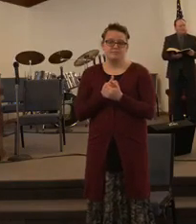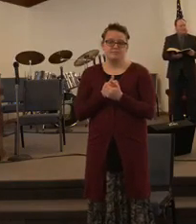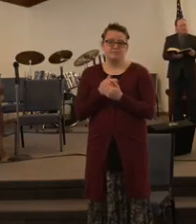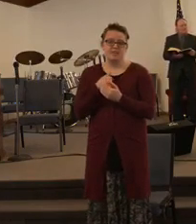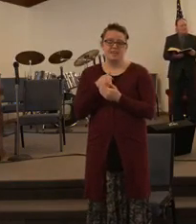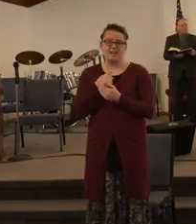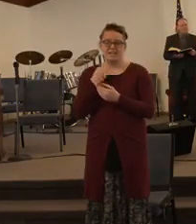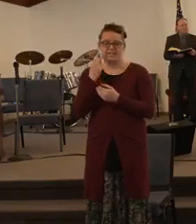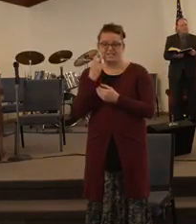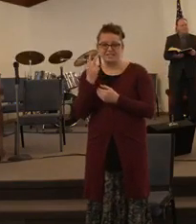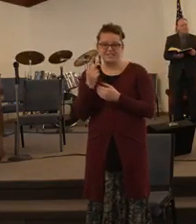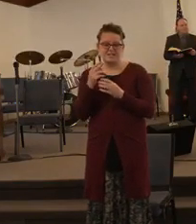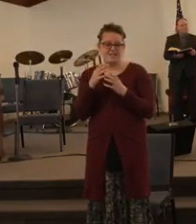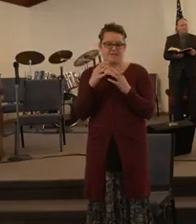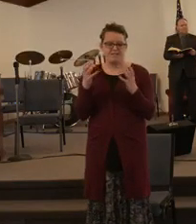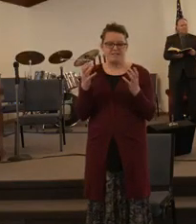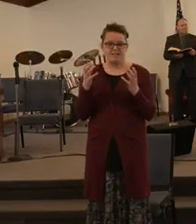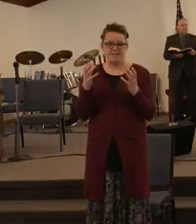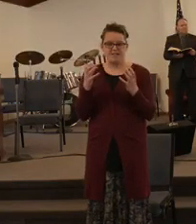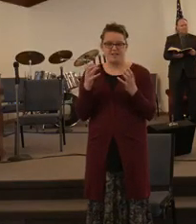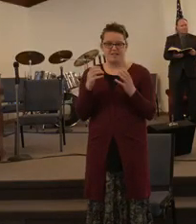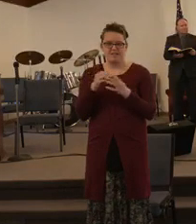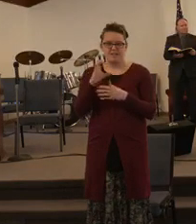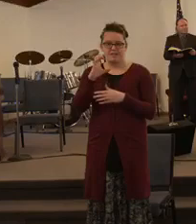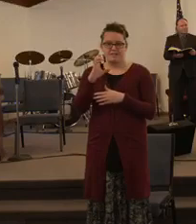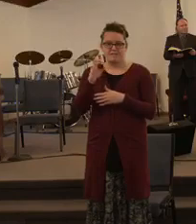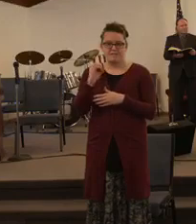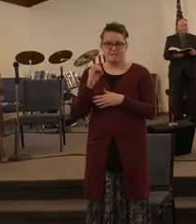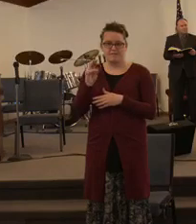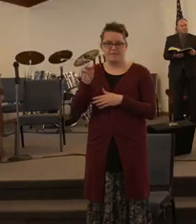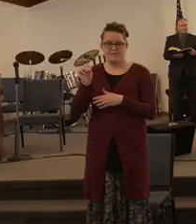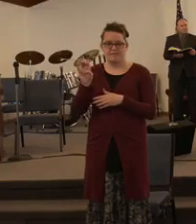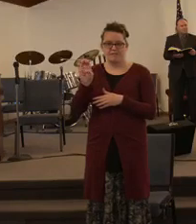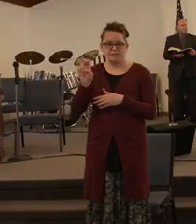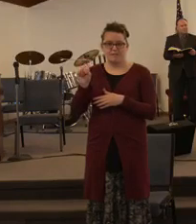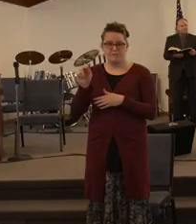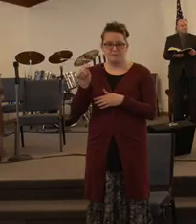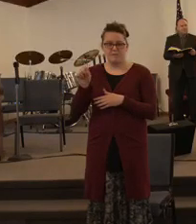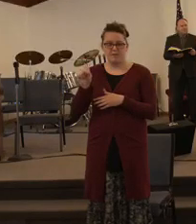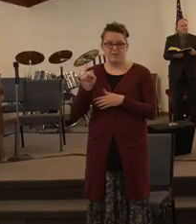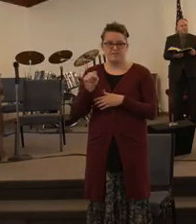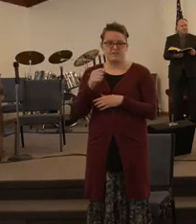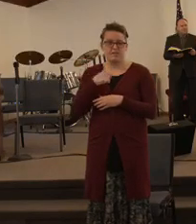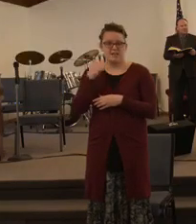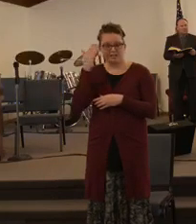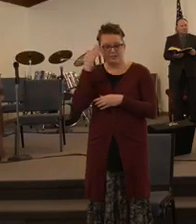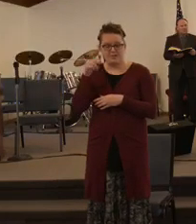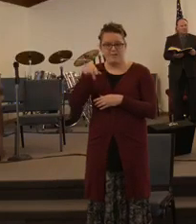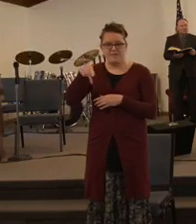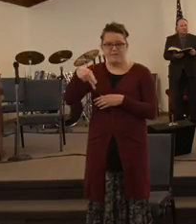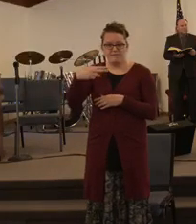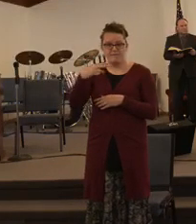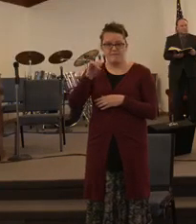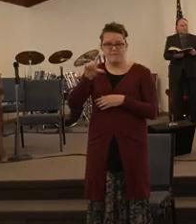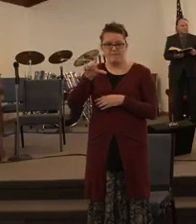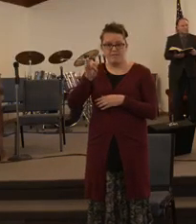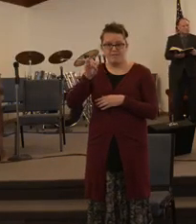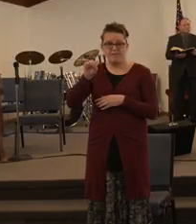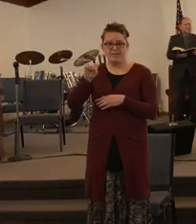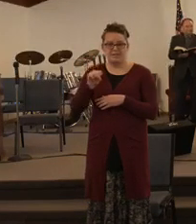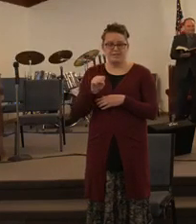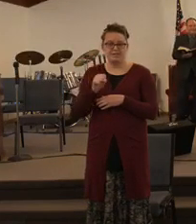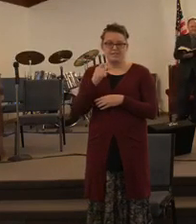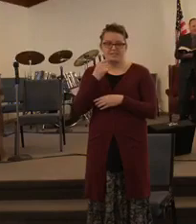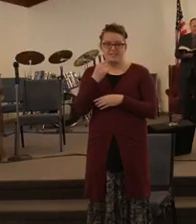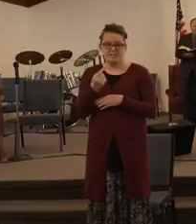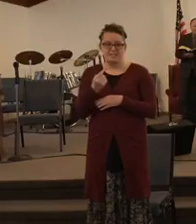seen some of the comments. I know Phyllis has commented, hoping that we continue